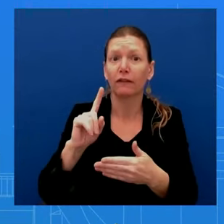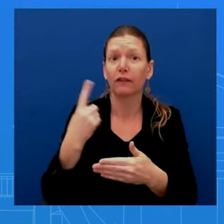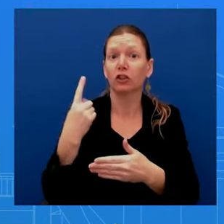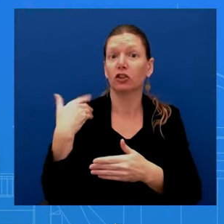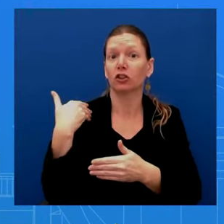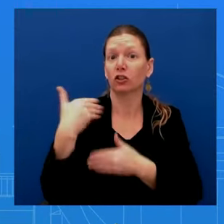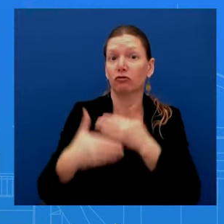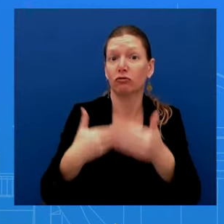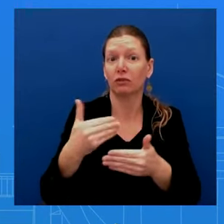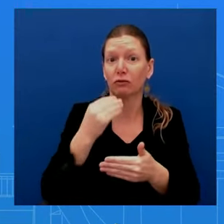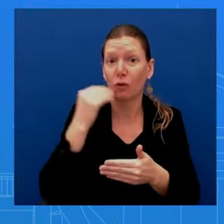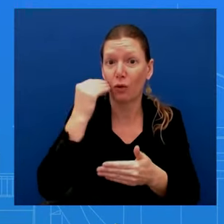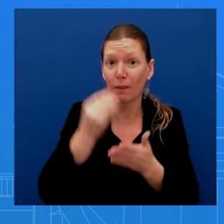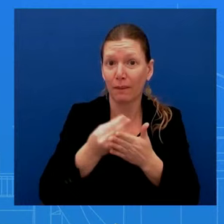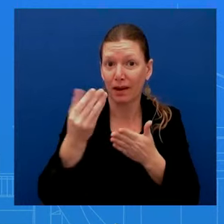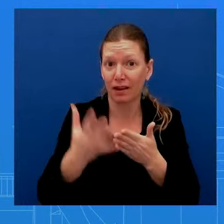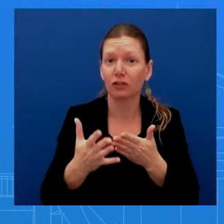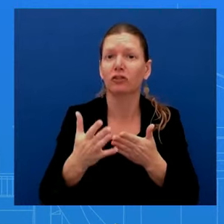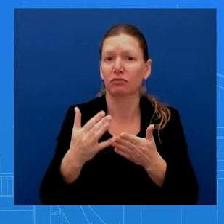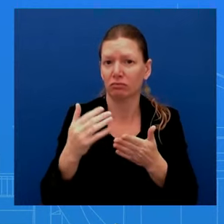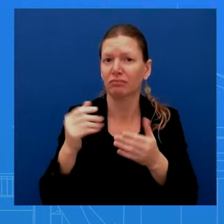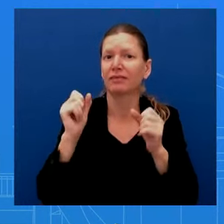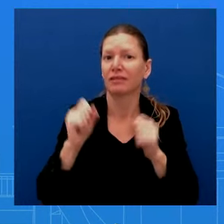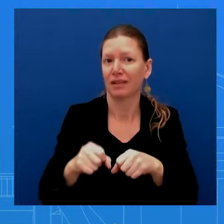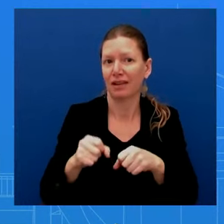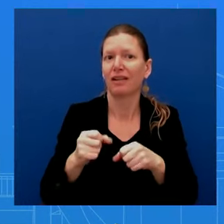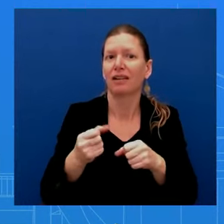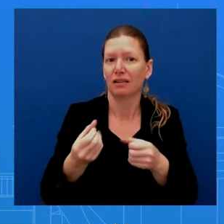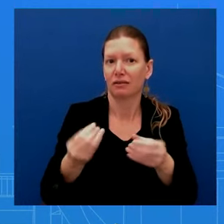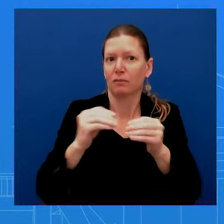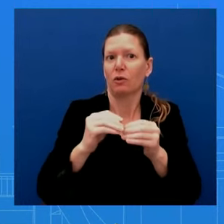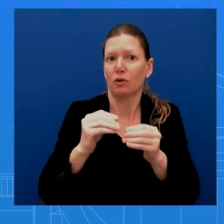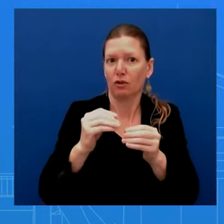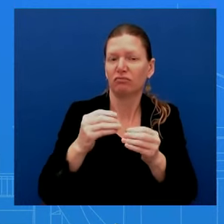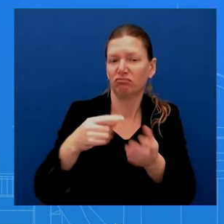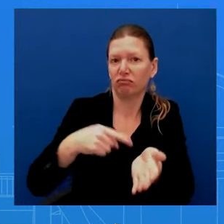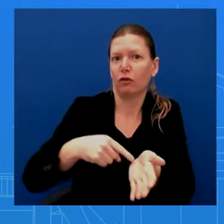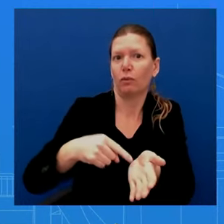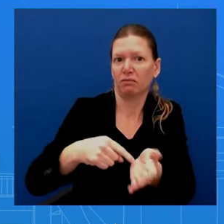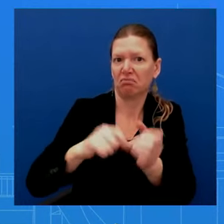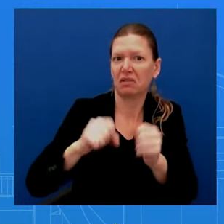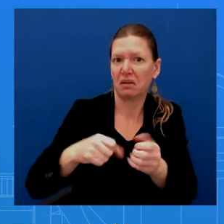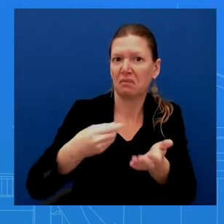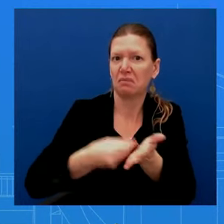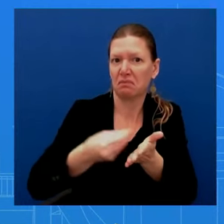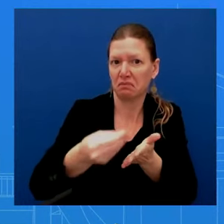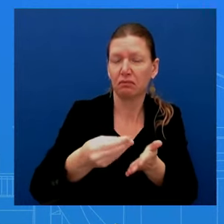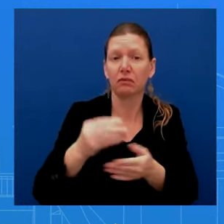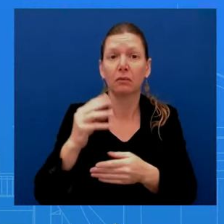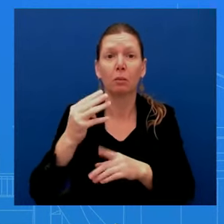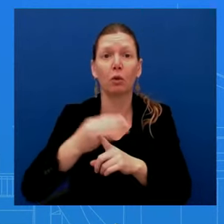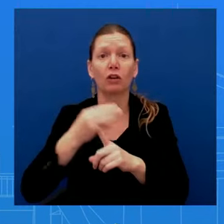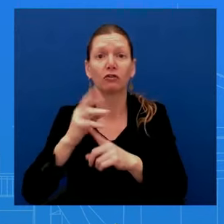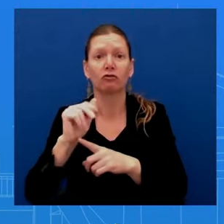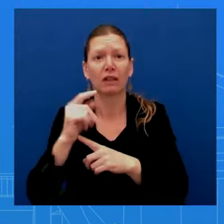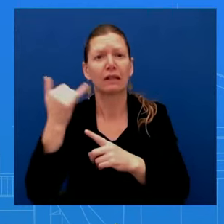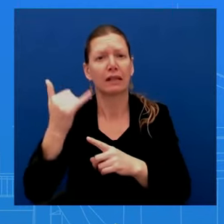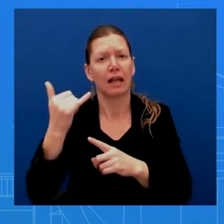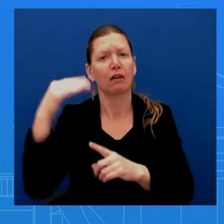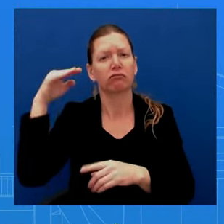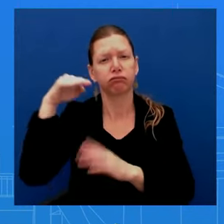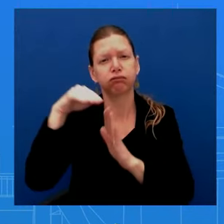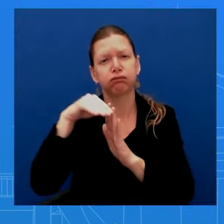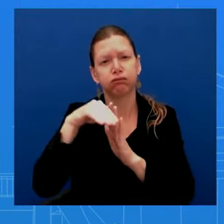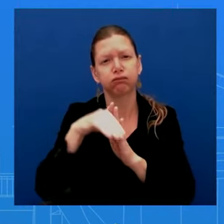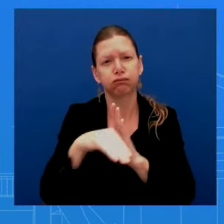have actually come down over the last few months, so they've come down by about 1.25 percent. That will make a difference. But we're going to